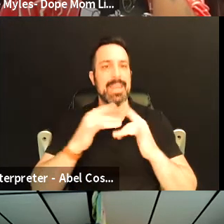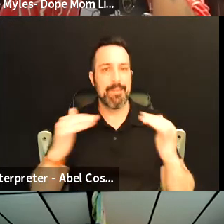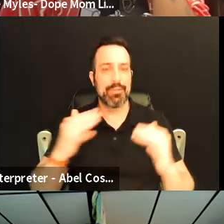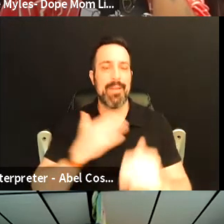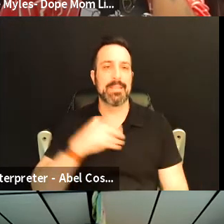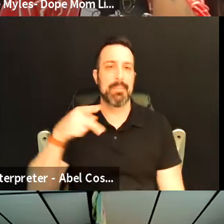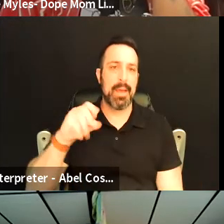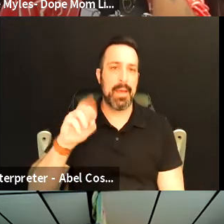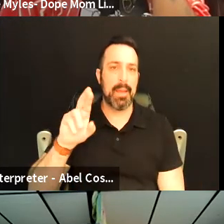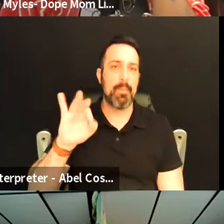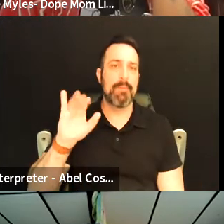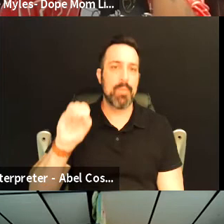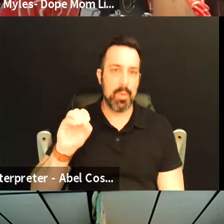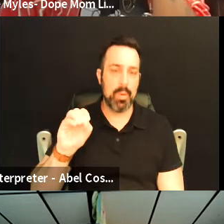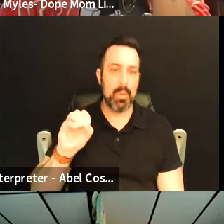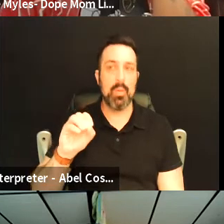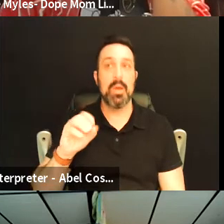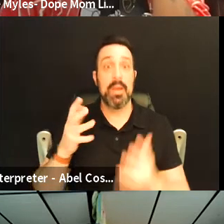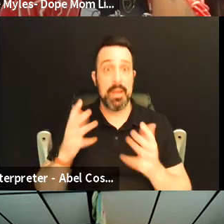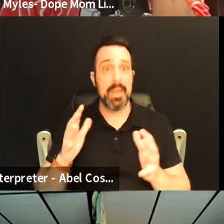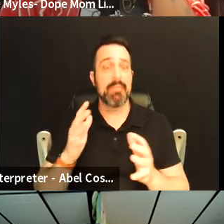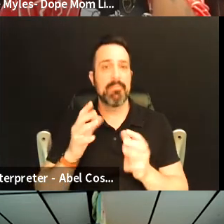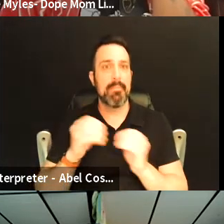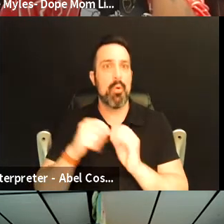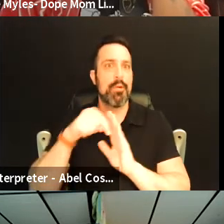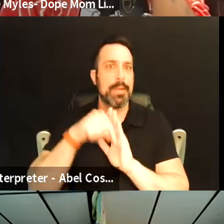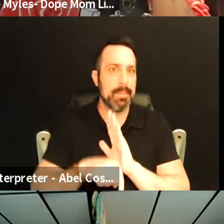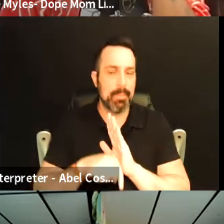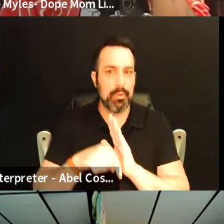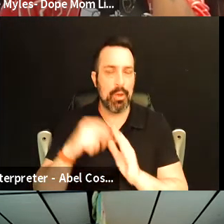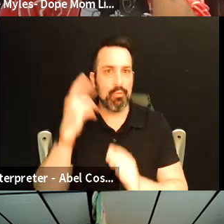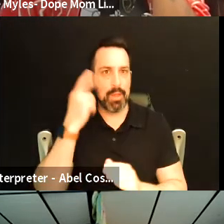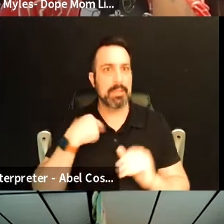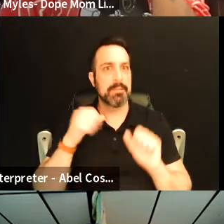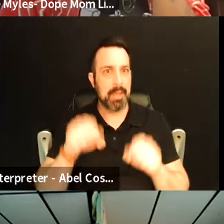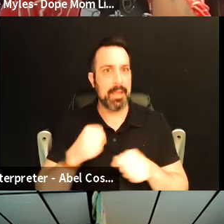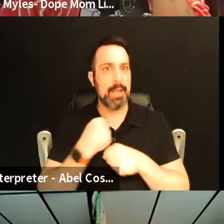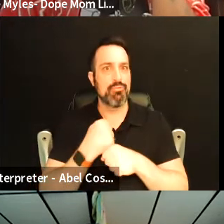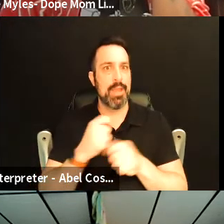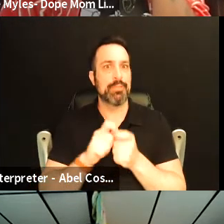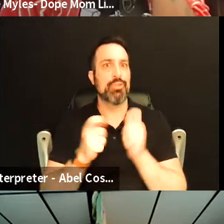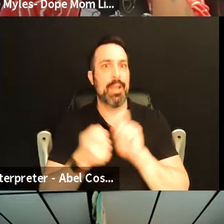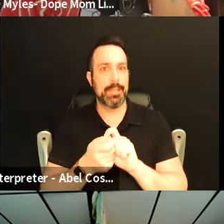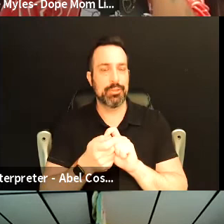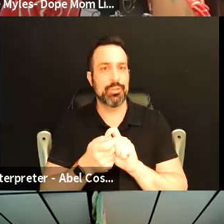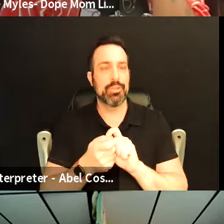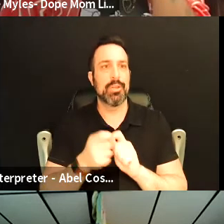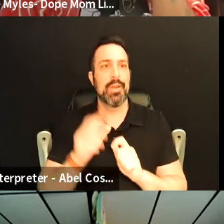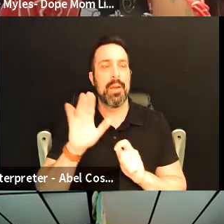portfolio and then I got a little bit deeper into it and realized I could actually create change by um